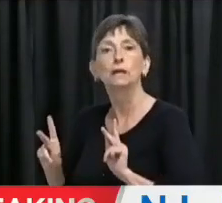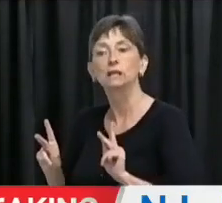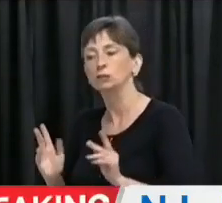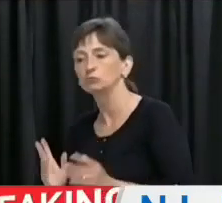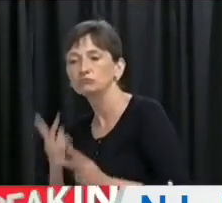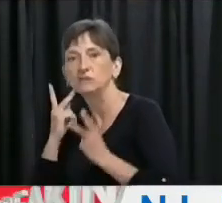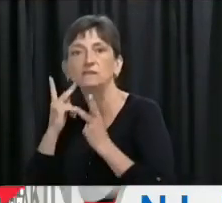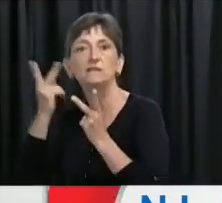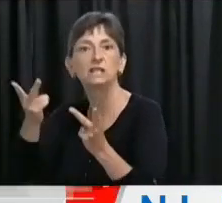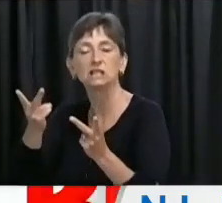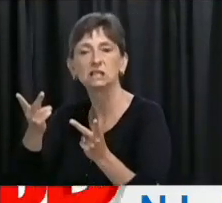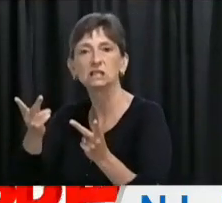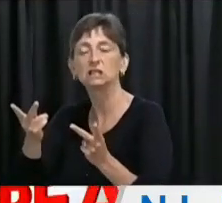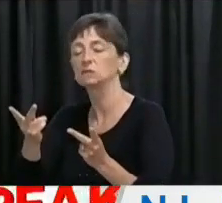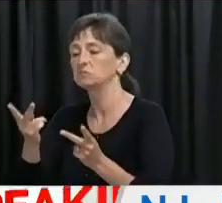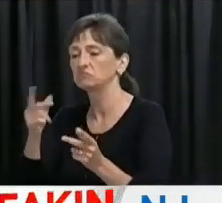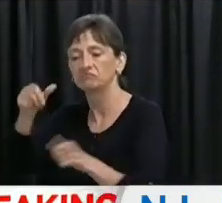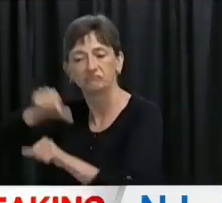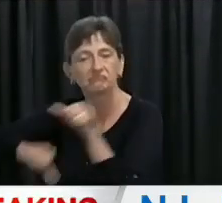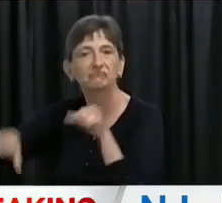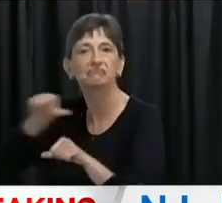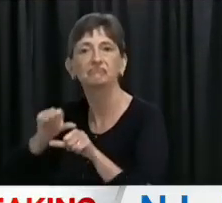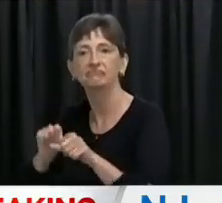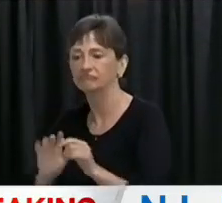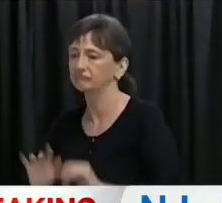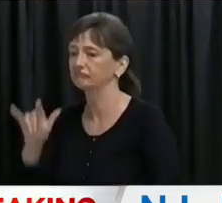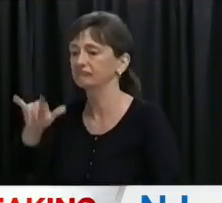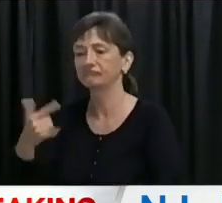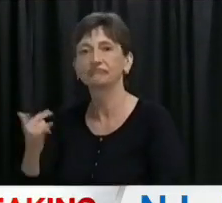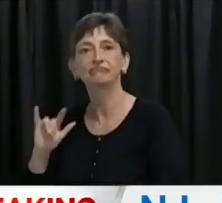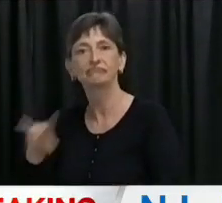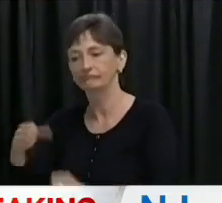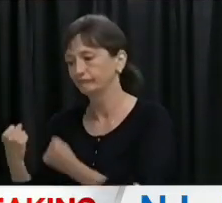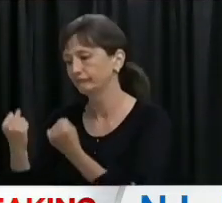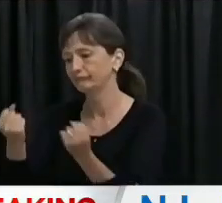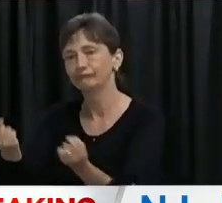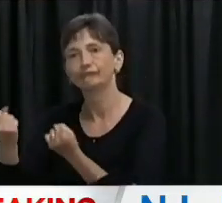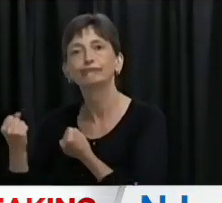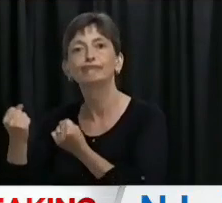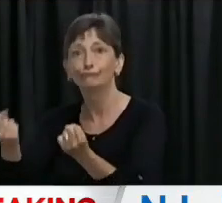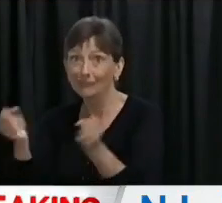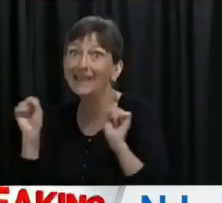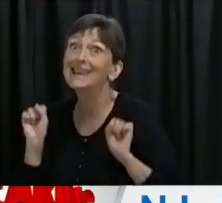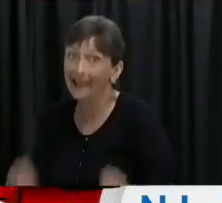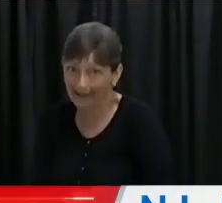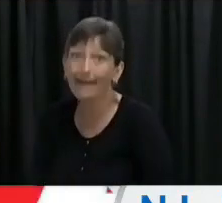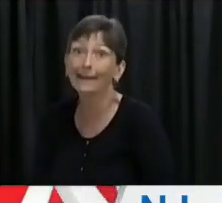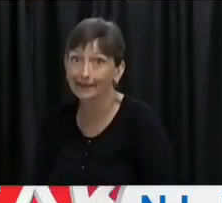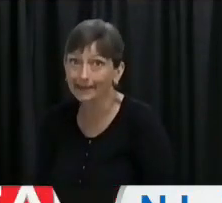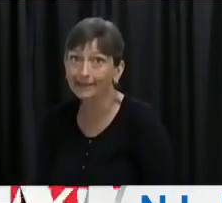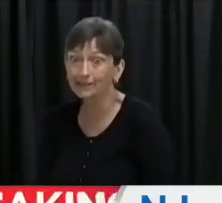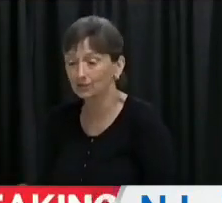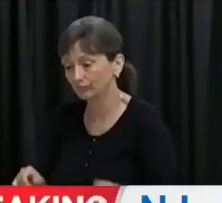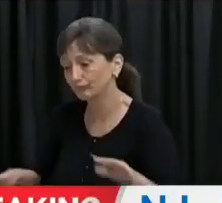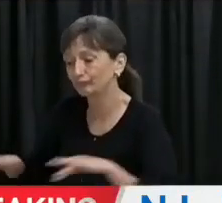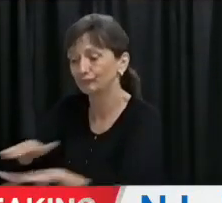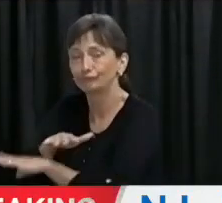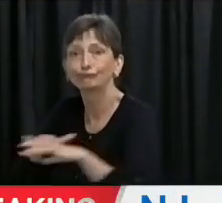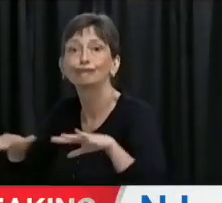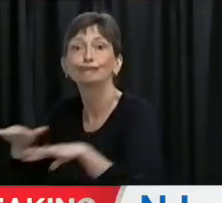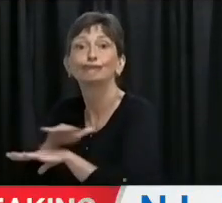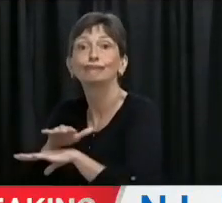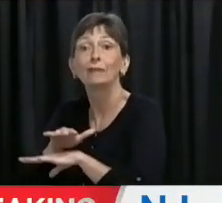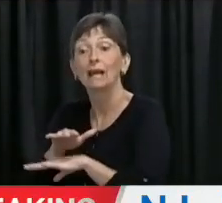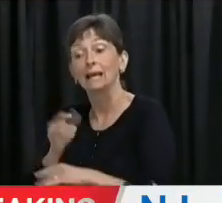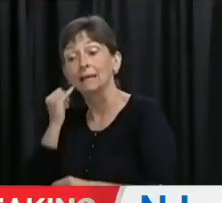to Newfoundland and Labrador, to New Brunswick, Prince Edward Island, and Nova Scotia. And they can do so without the requirement